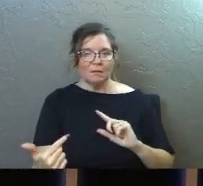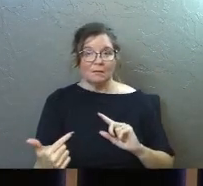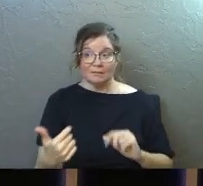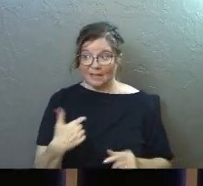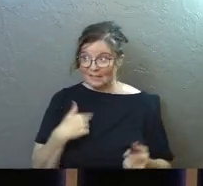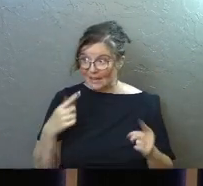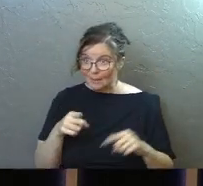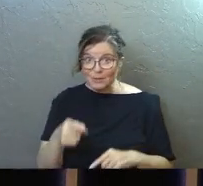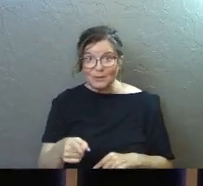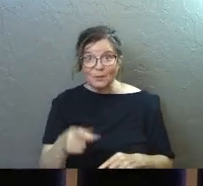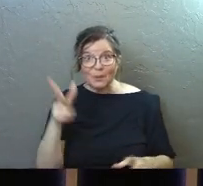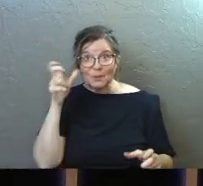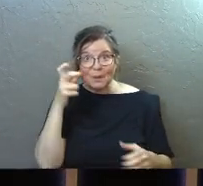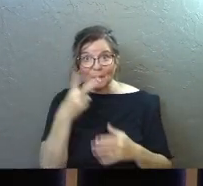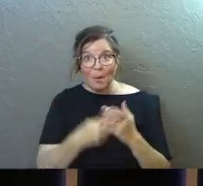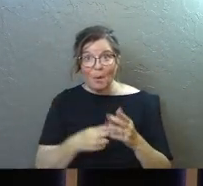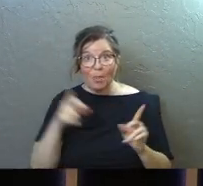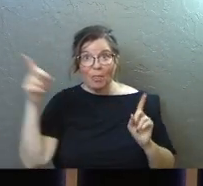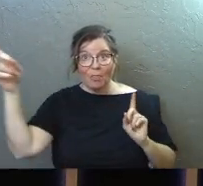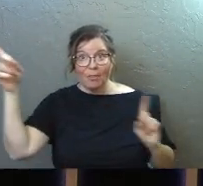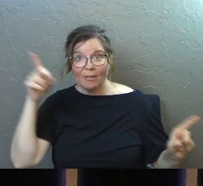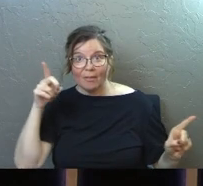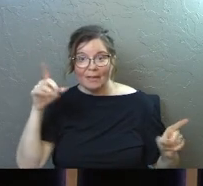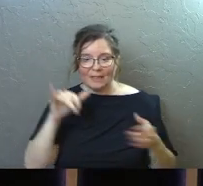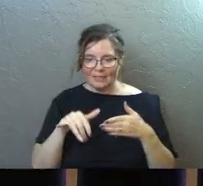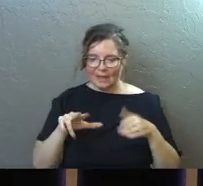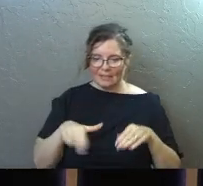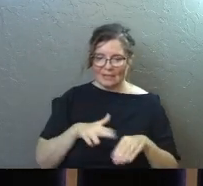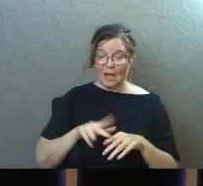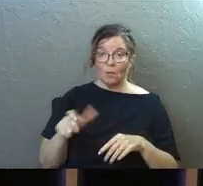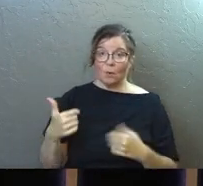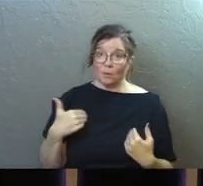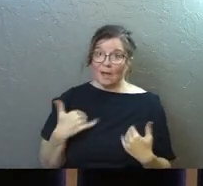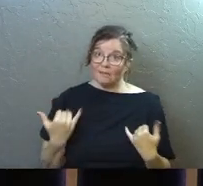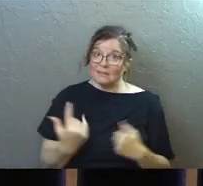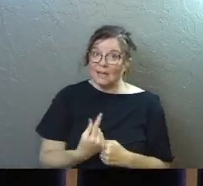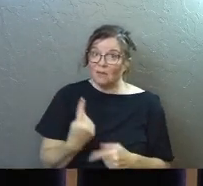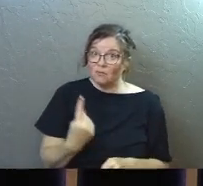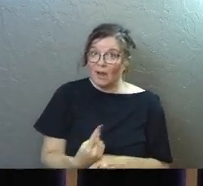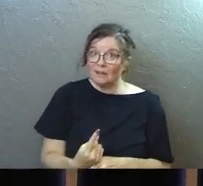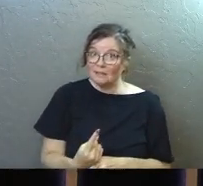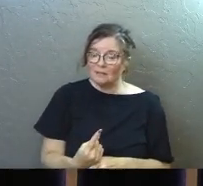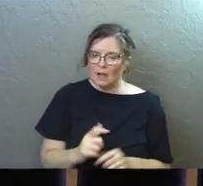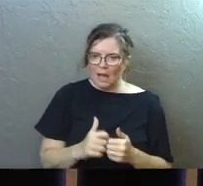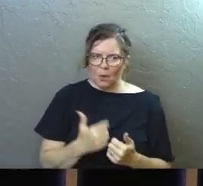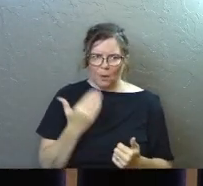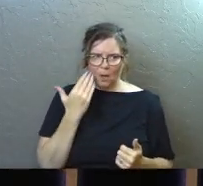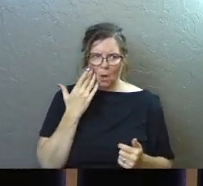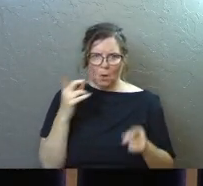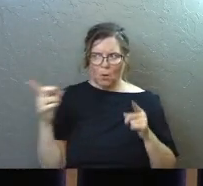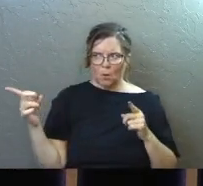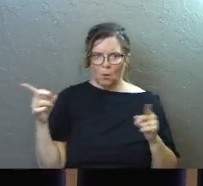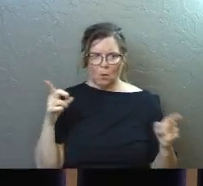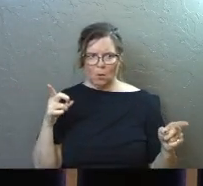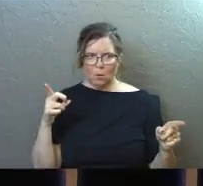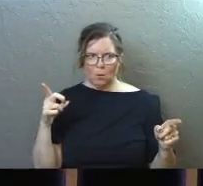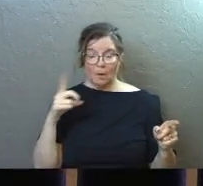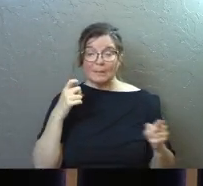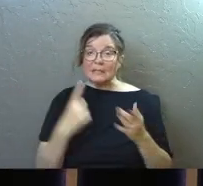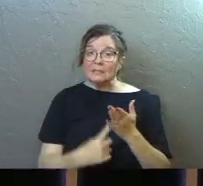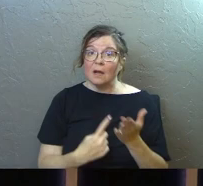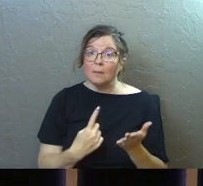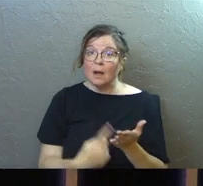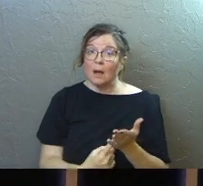Ever been there? I mean, that's the nature of the question that we got today, right? How do I know the difference? Because